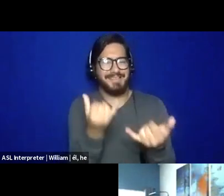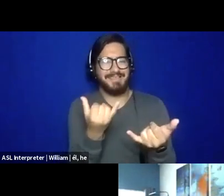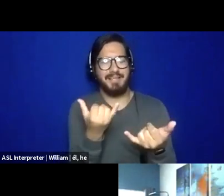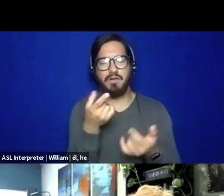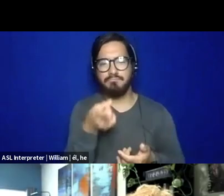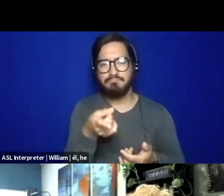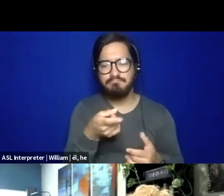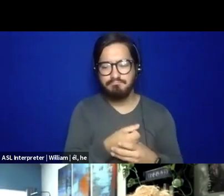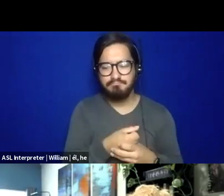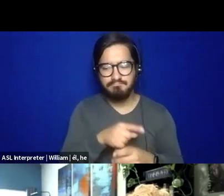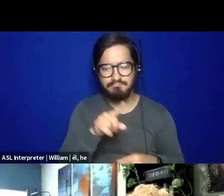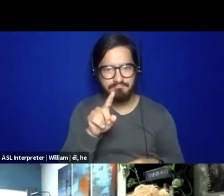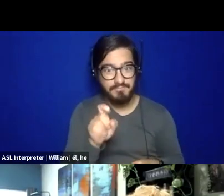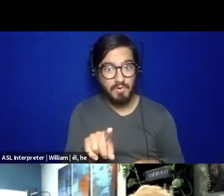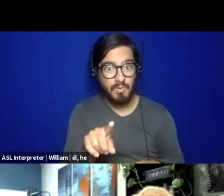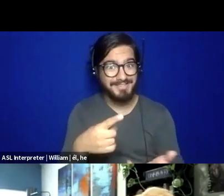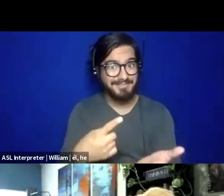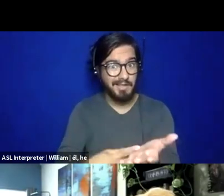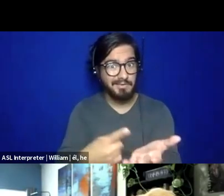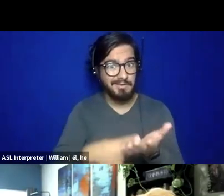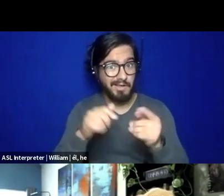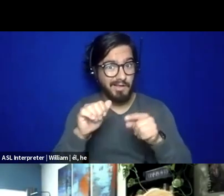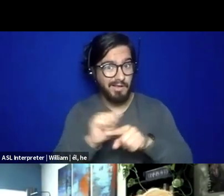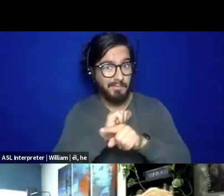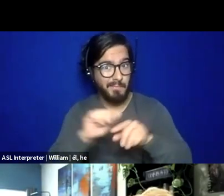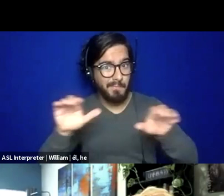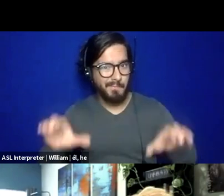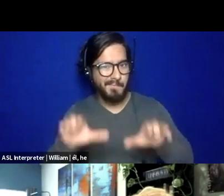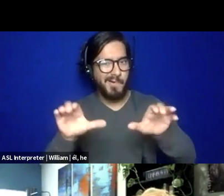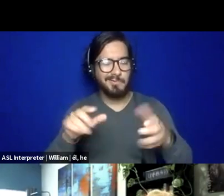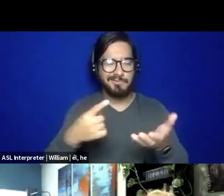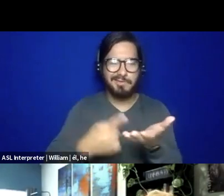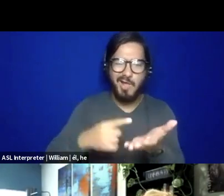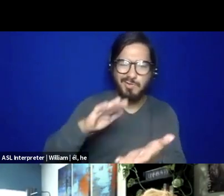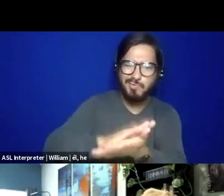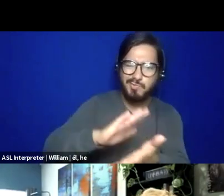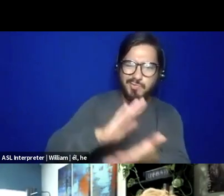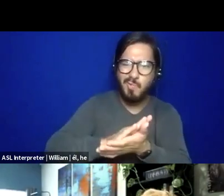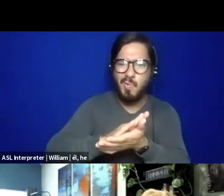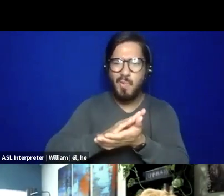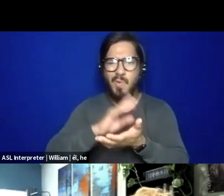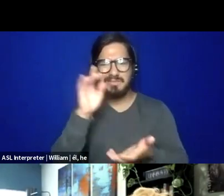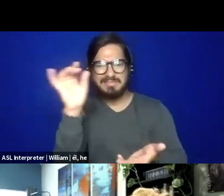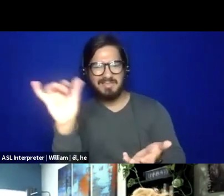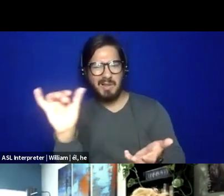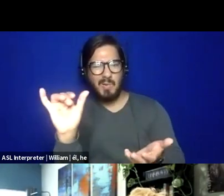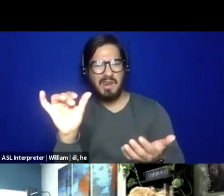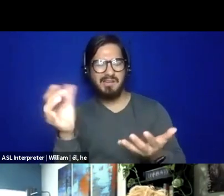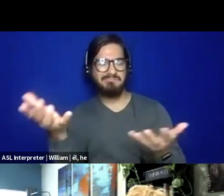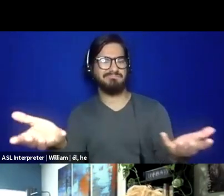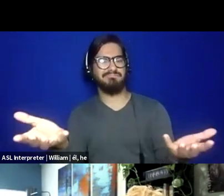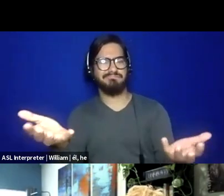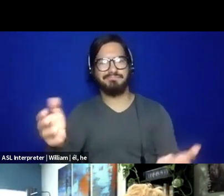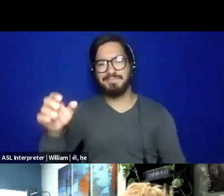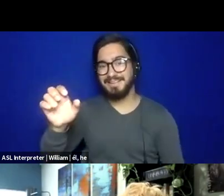is, so we're talking about these practices, we're talking about the schooling and what, what does that look like? You know, um, like Erica